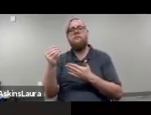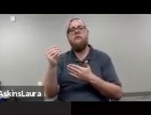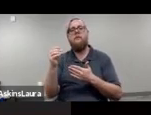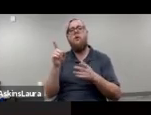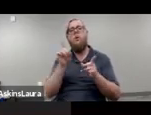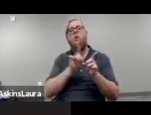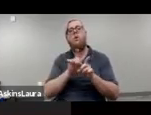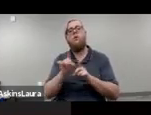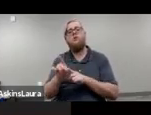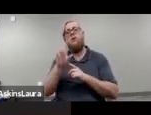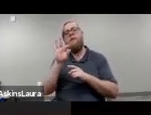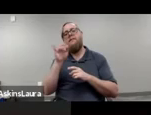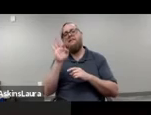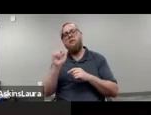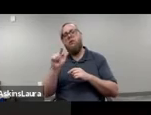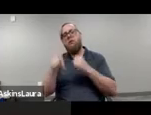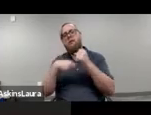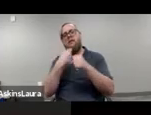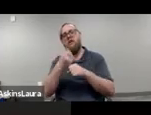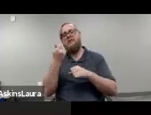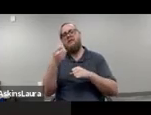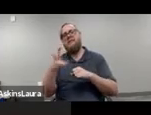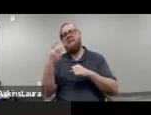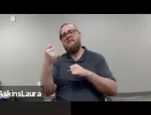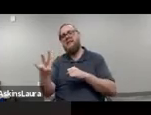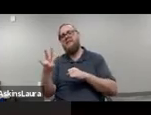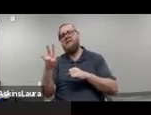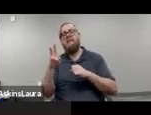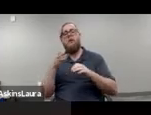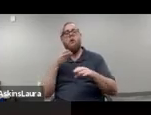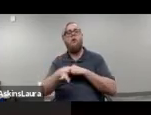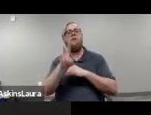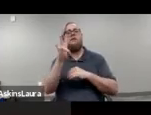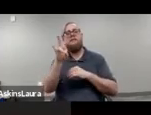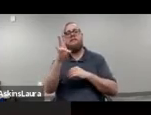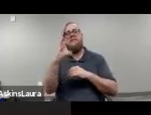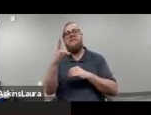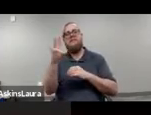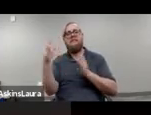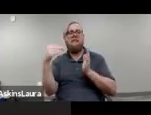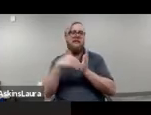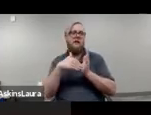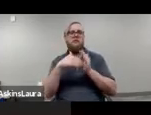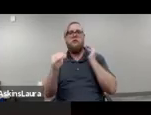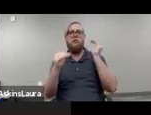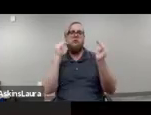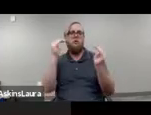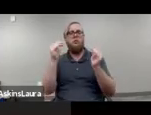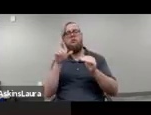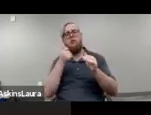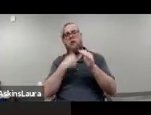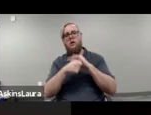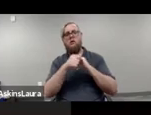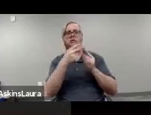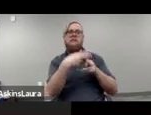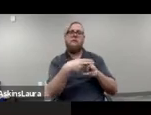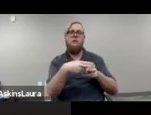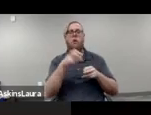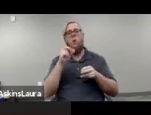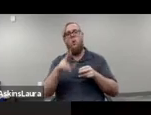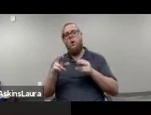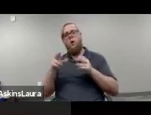also in fiscal year 16-17, over 7,000 adults in California were under temporary or permanent